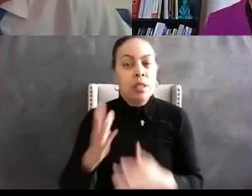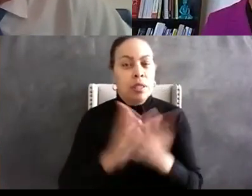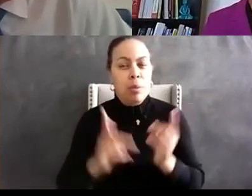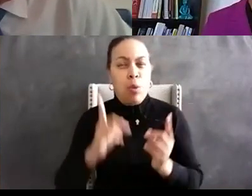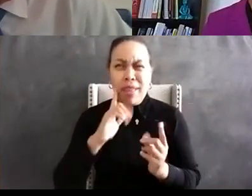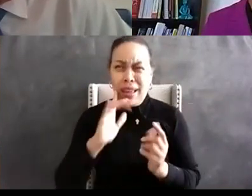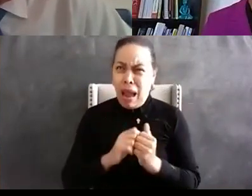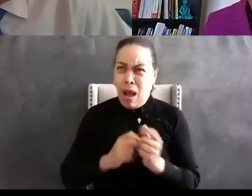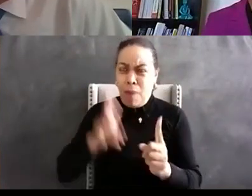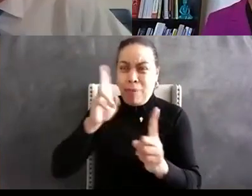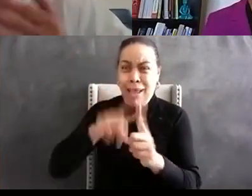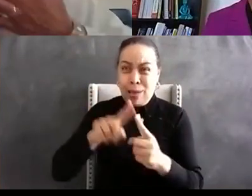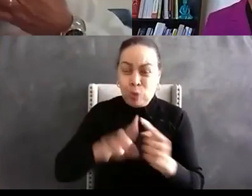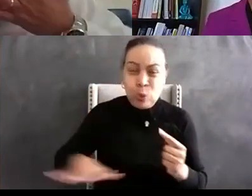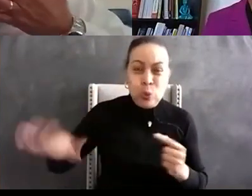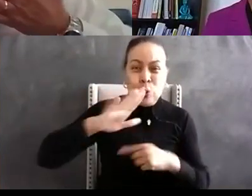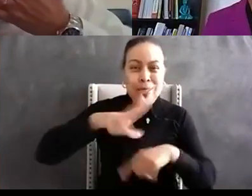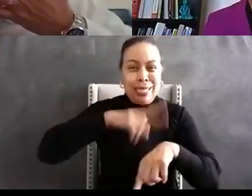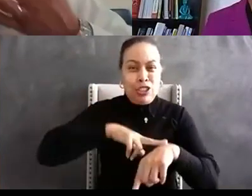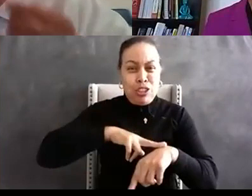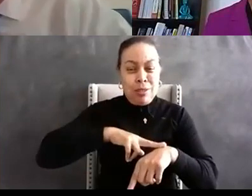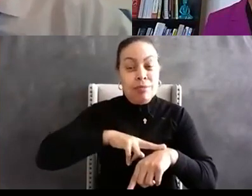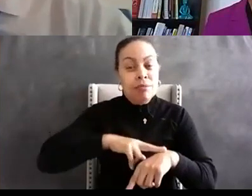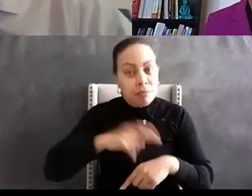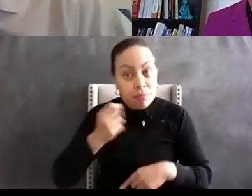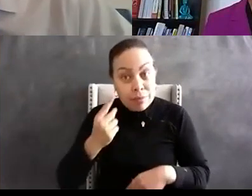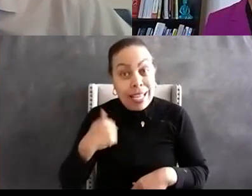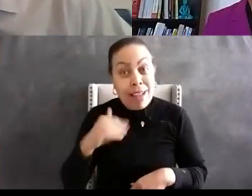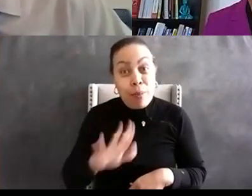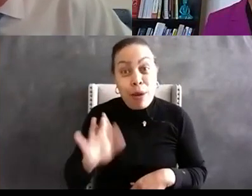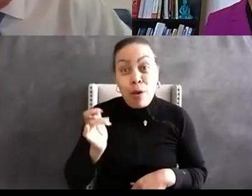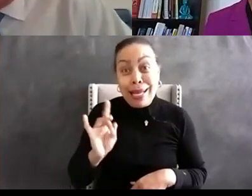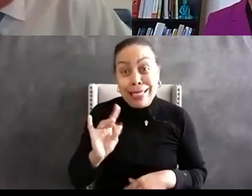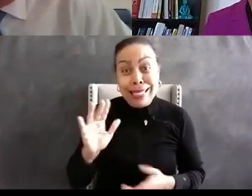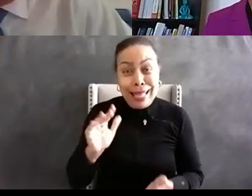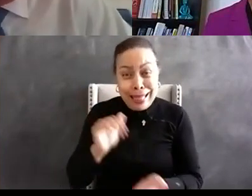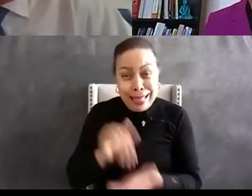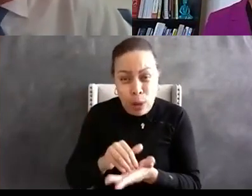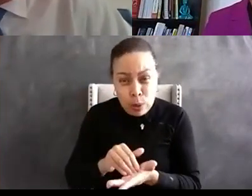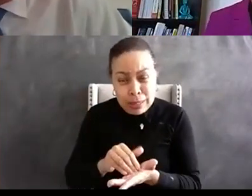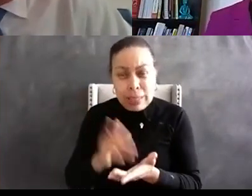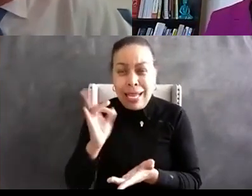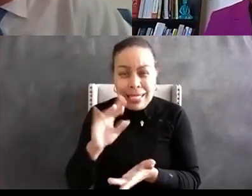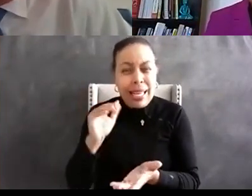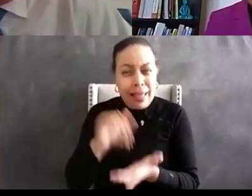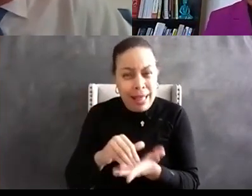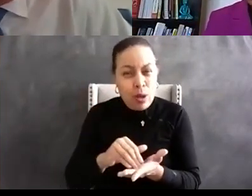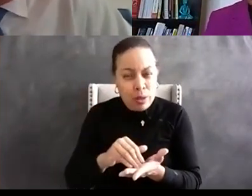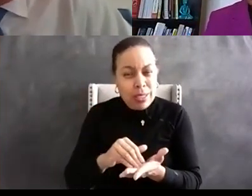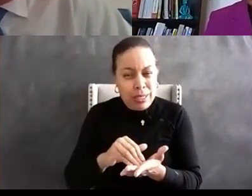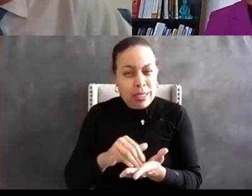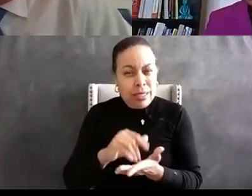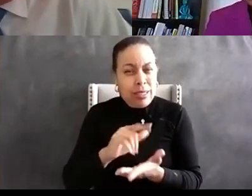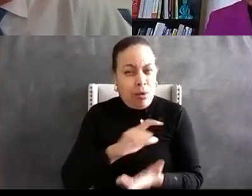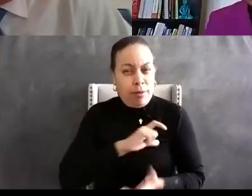in mind there's also approximately 18 000 approximately law enforcement agencies numbers i just gave